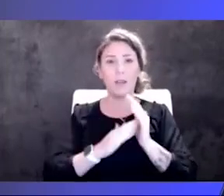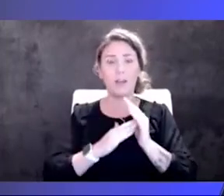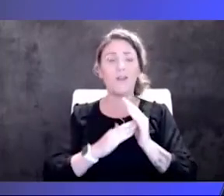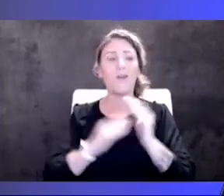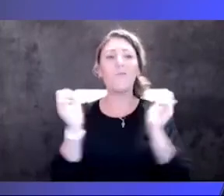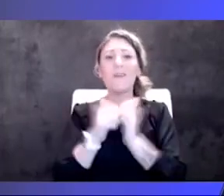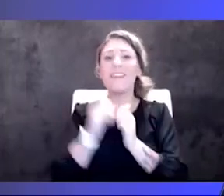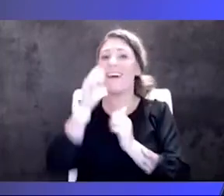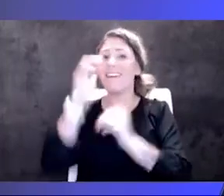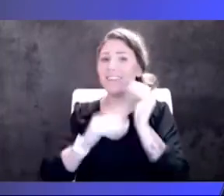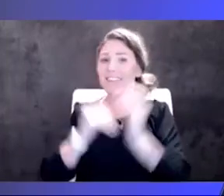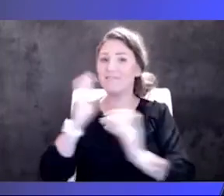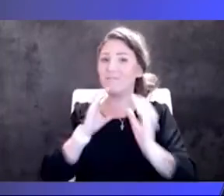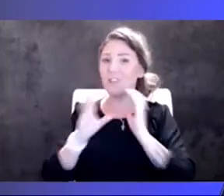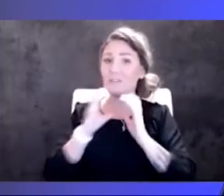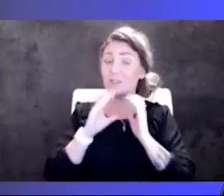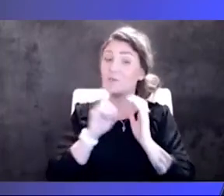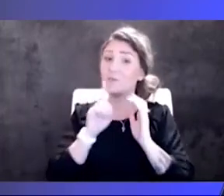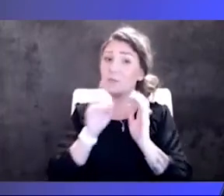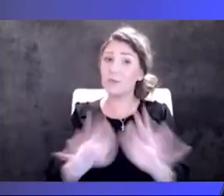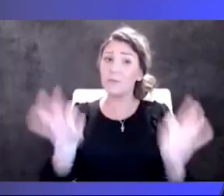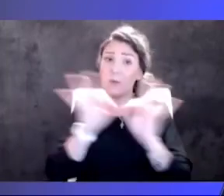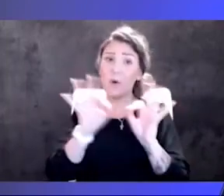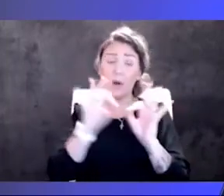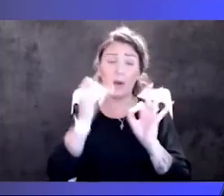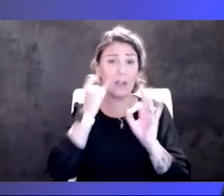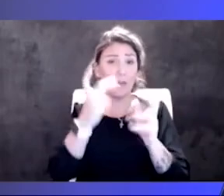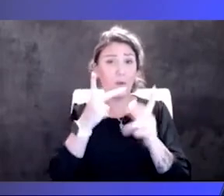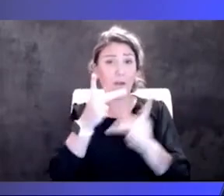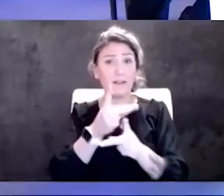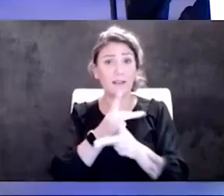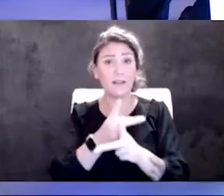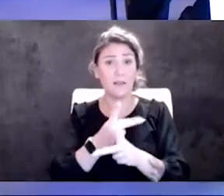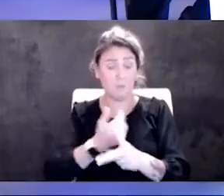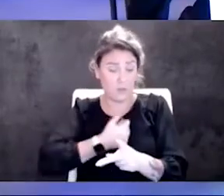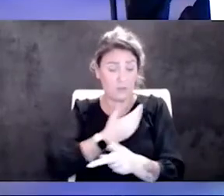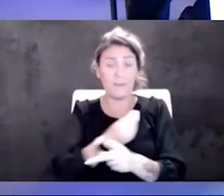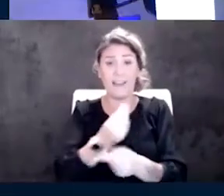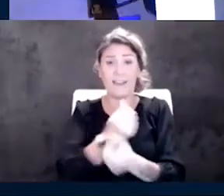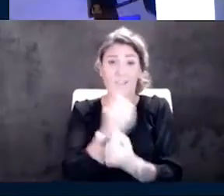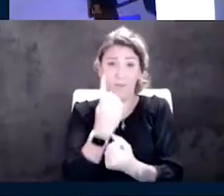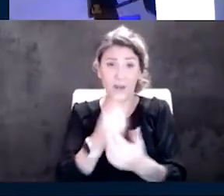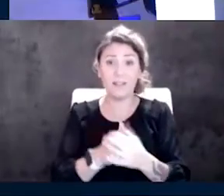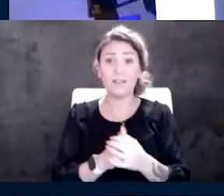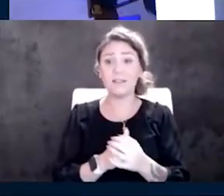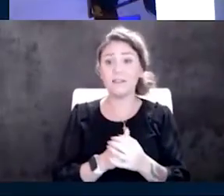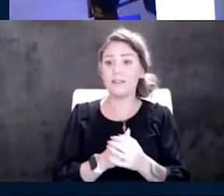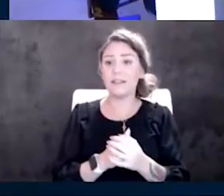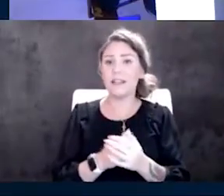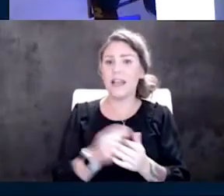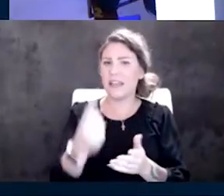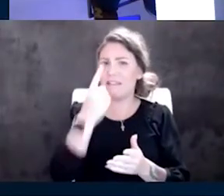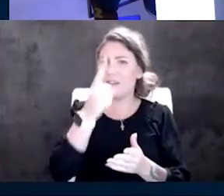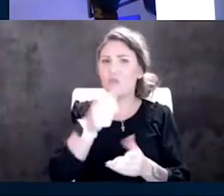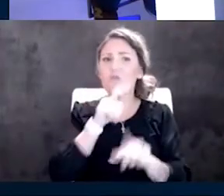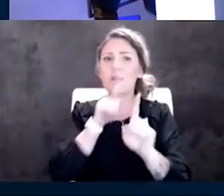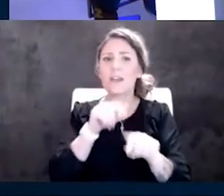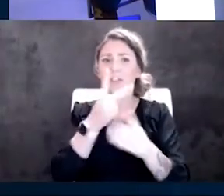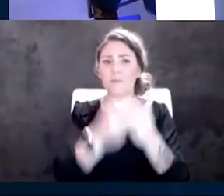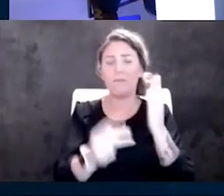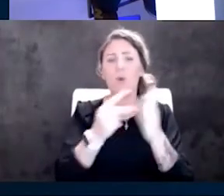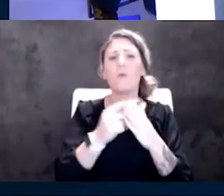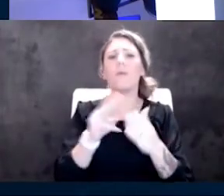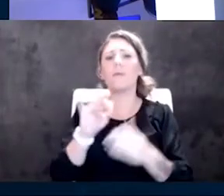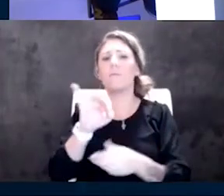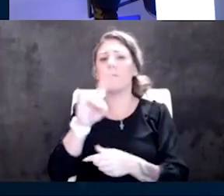And it's really important if we want to keep ourselves and our loved ones safe. Okay, I think you answered both of those media questions. So I'll leave you